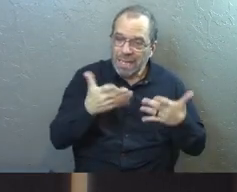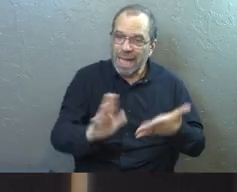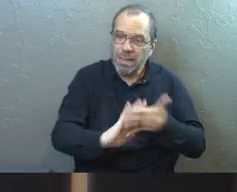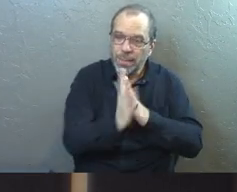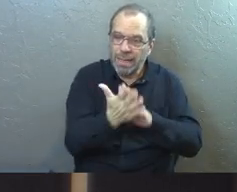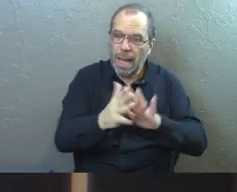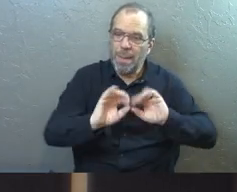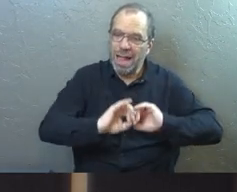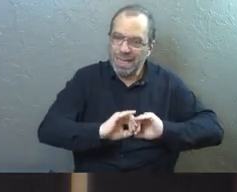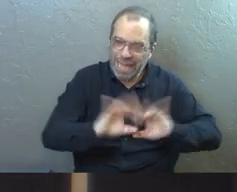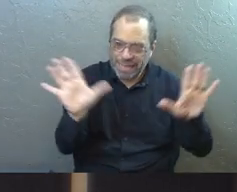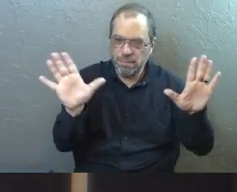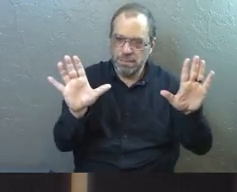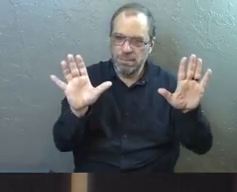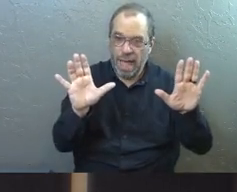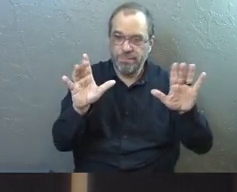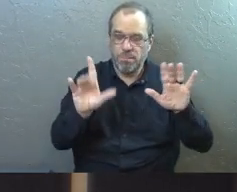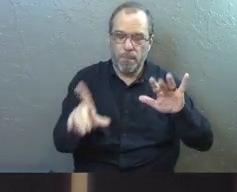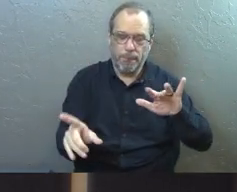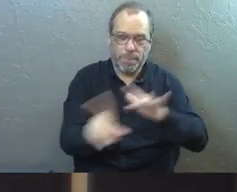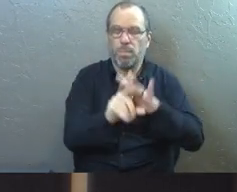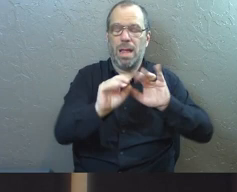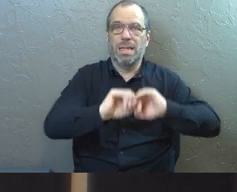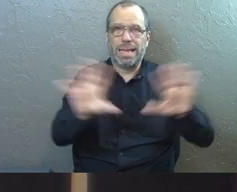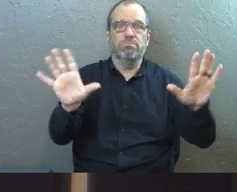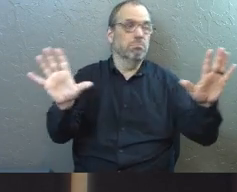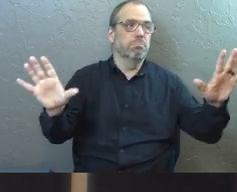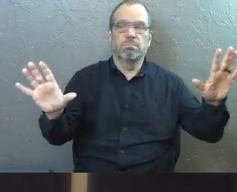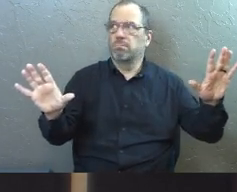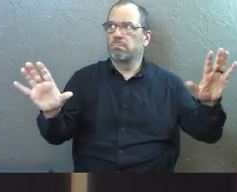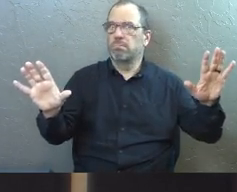let there be light, and there was light.